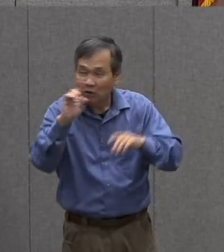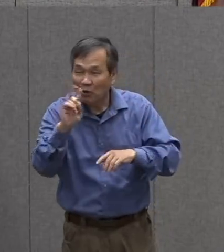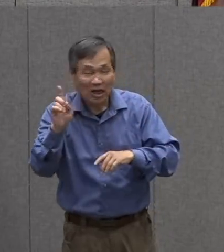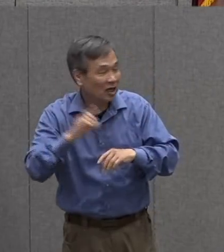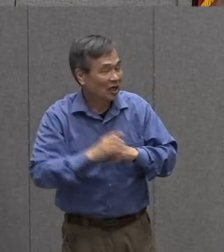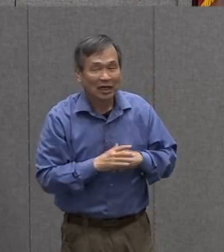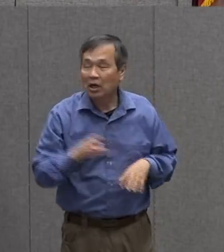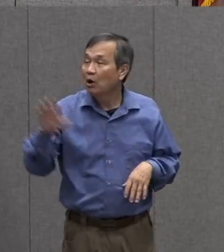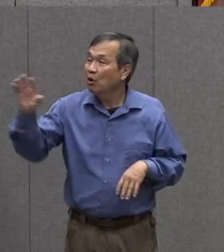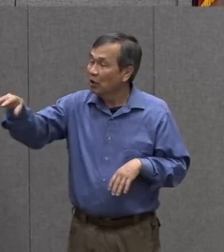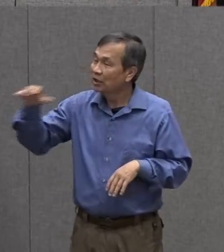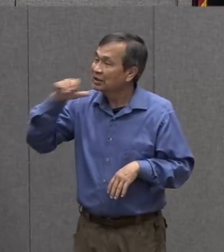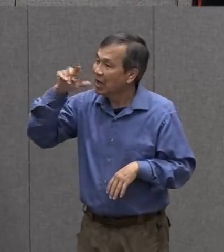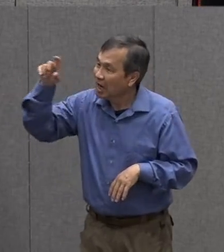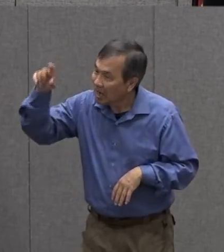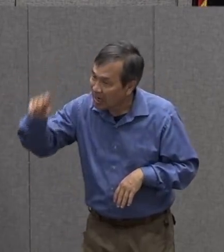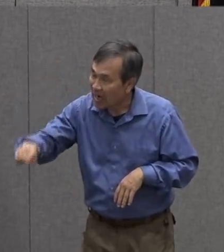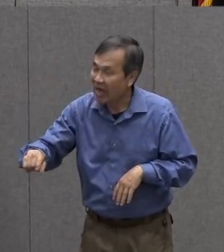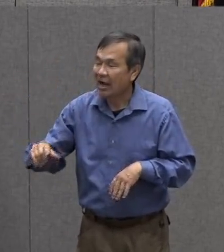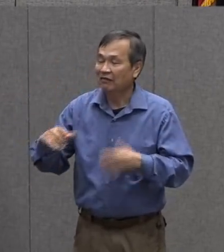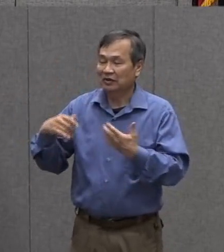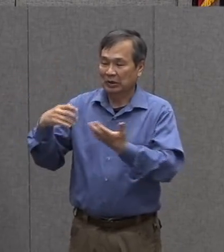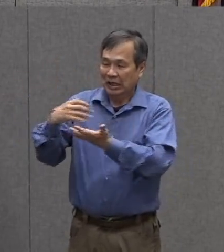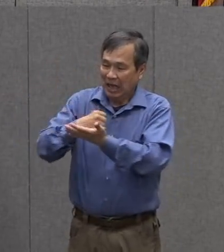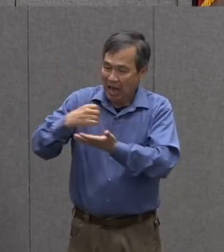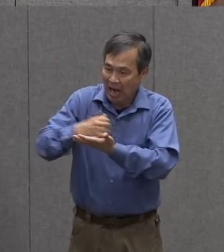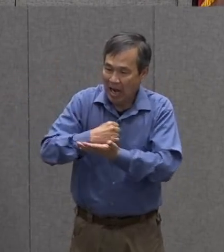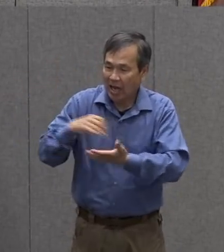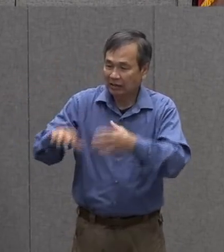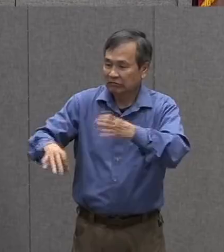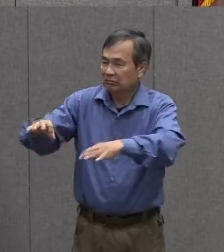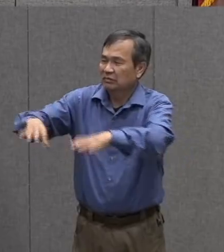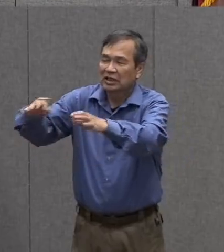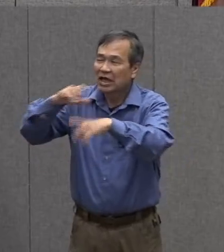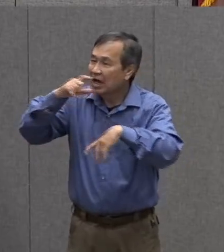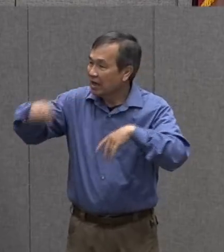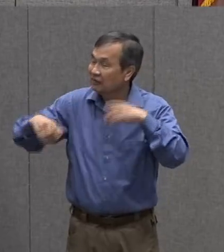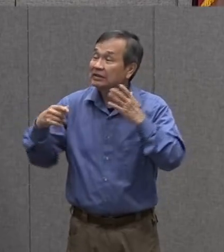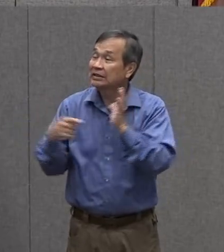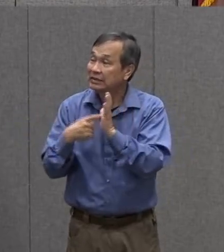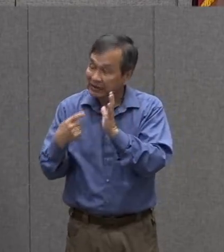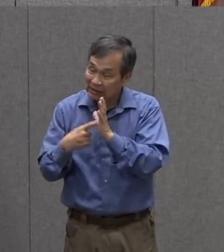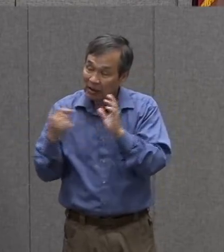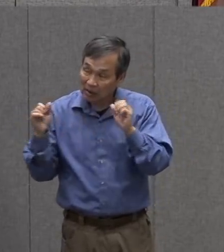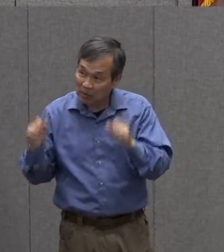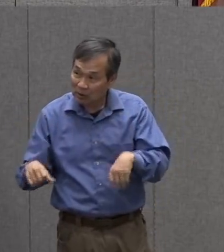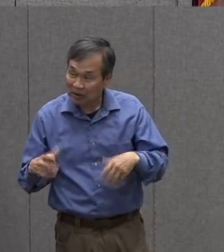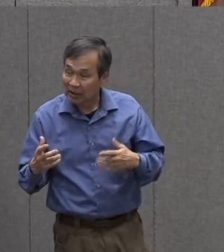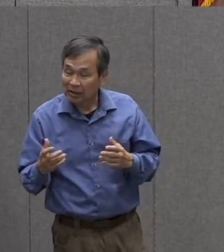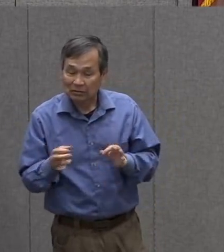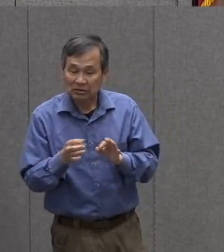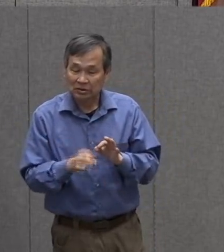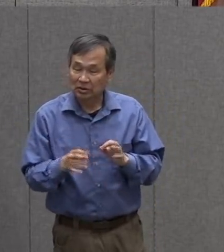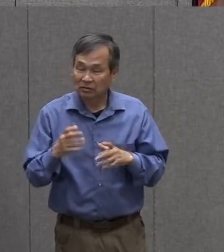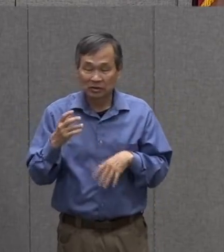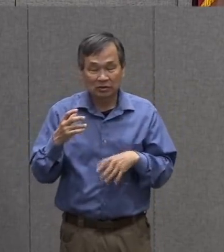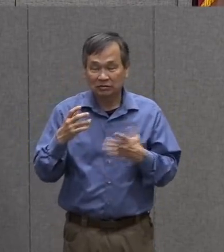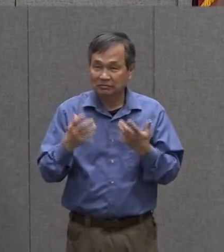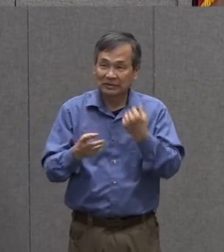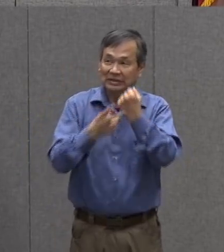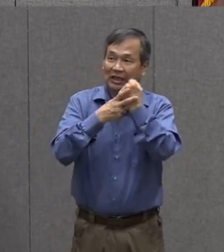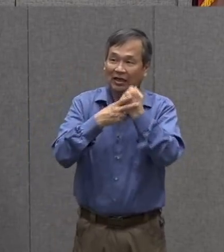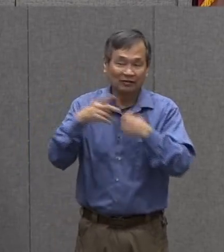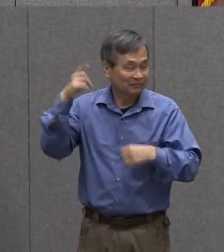don't always have to collect the things that we see okay sometimes we can just collect our memories or